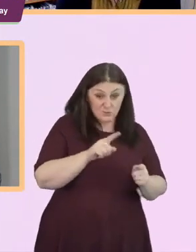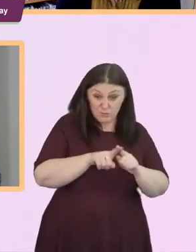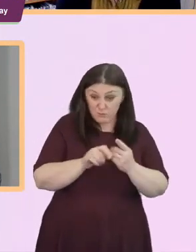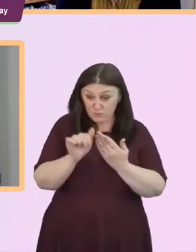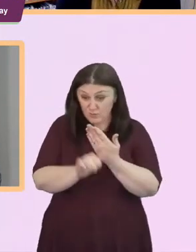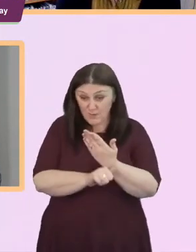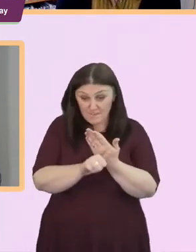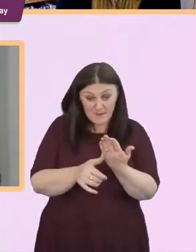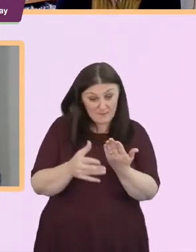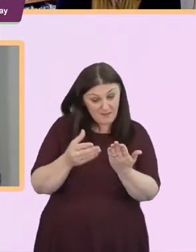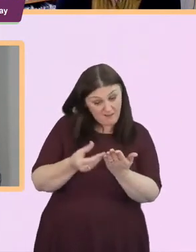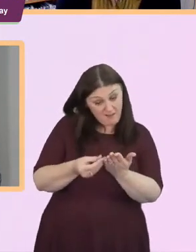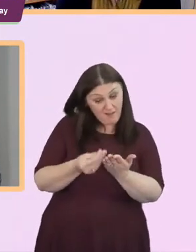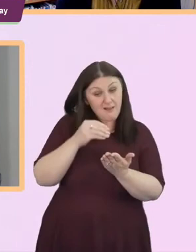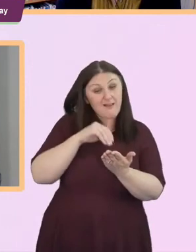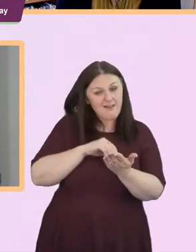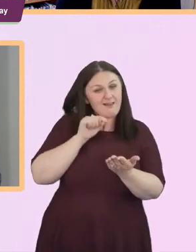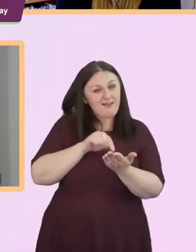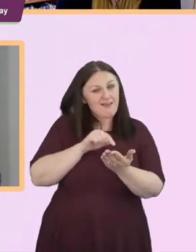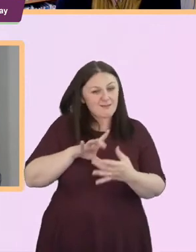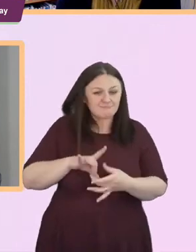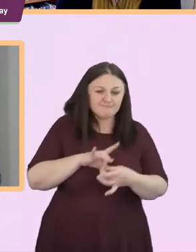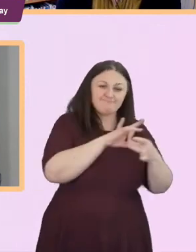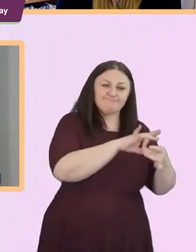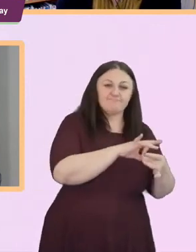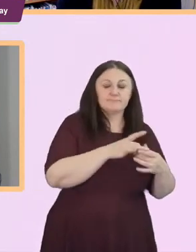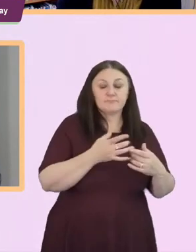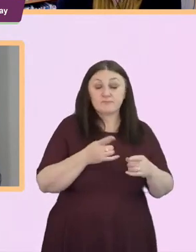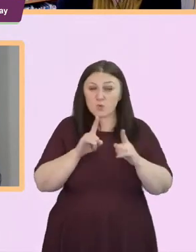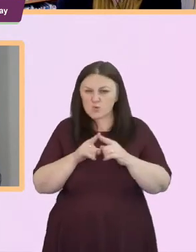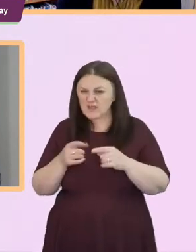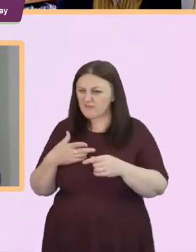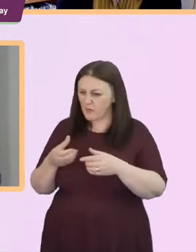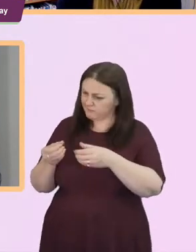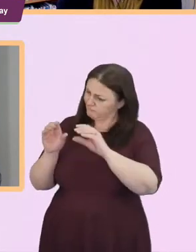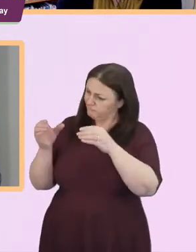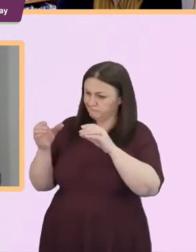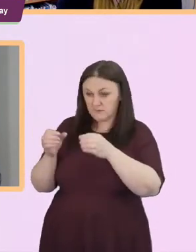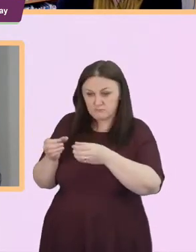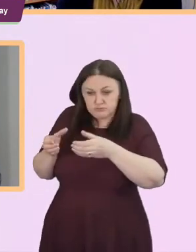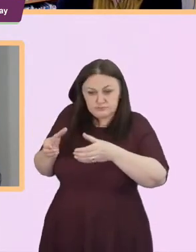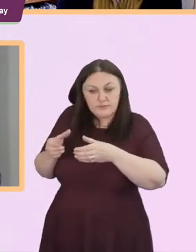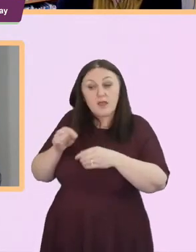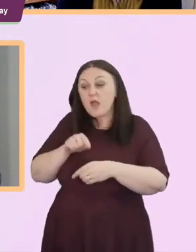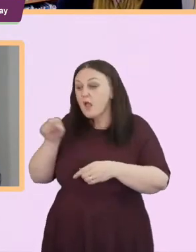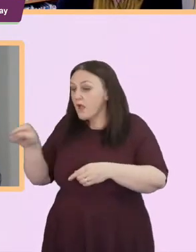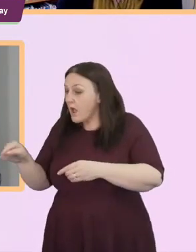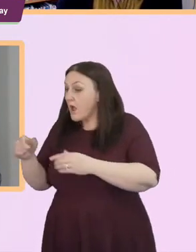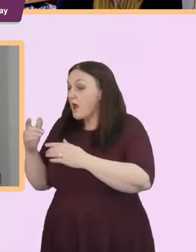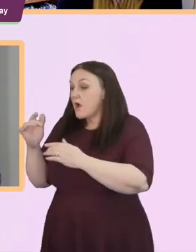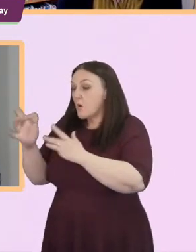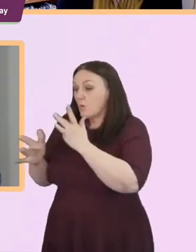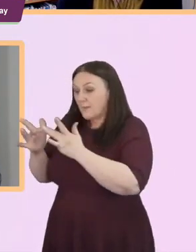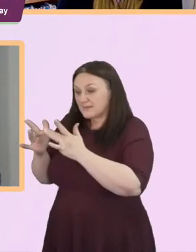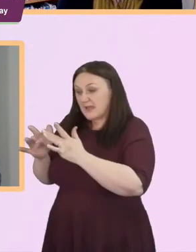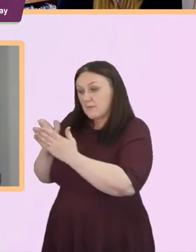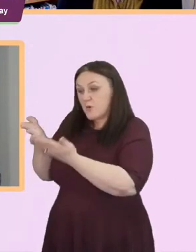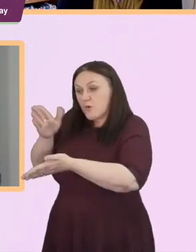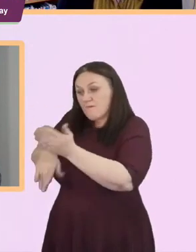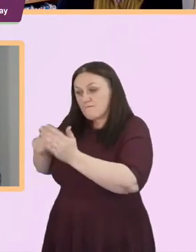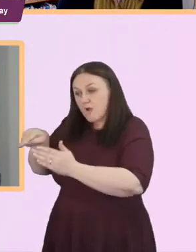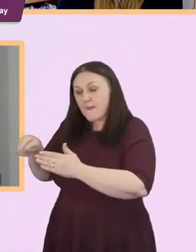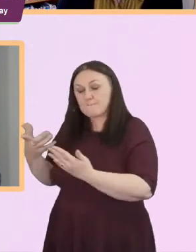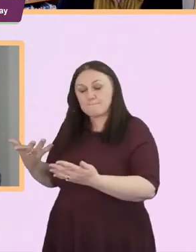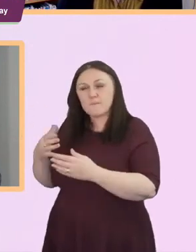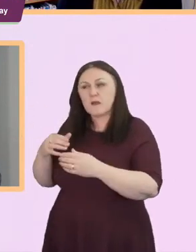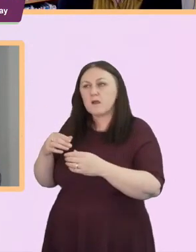in this book and if you like something thicker if you go to the website where you can buy this book the website is global